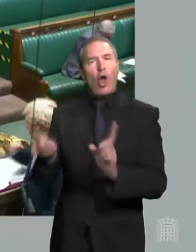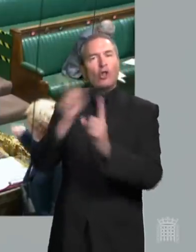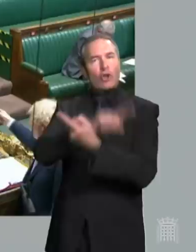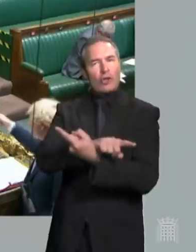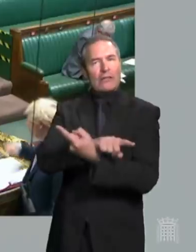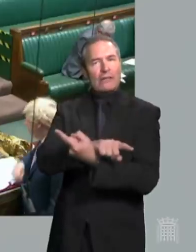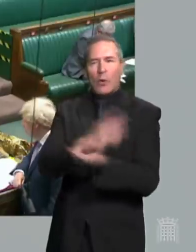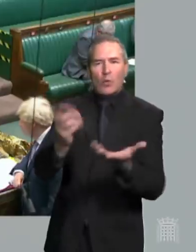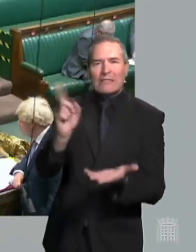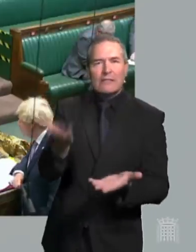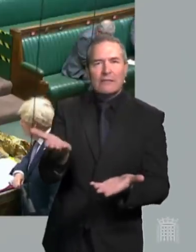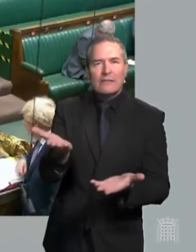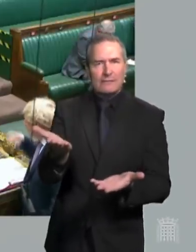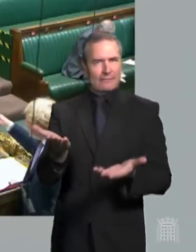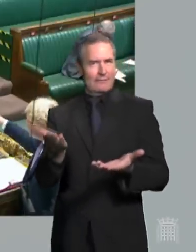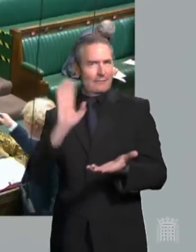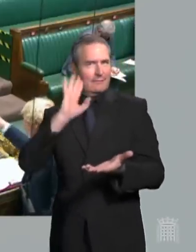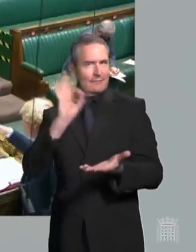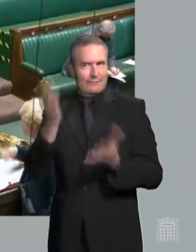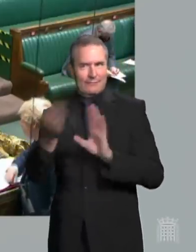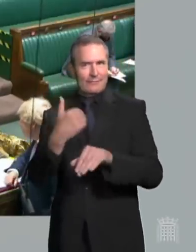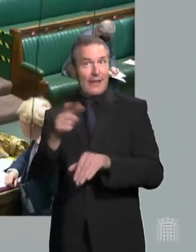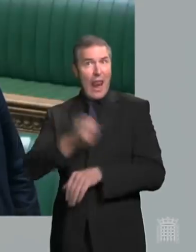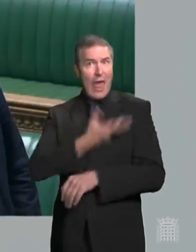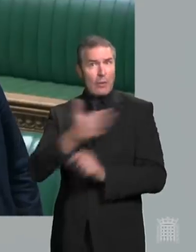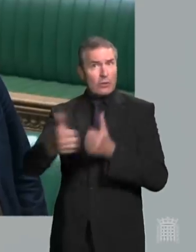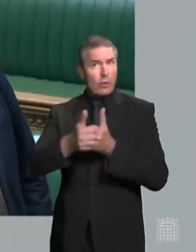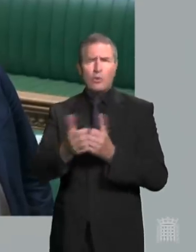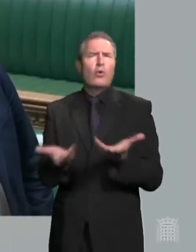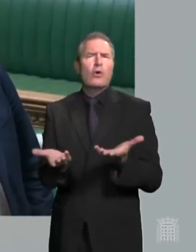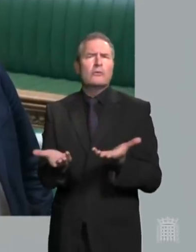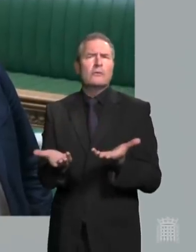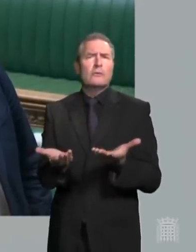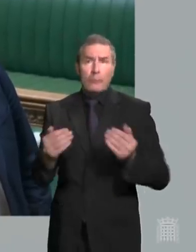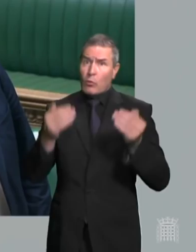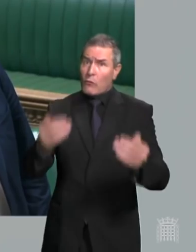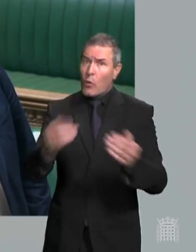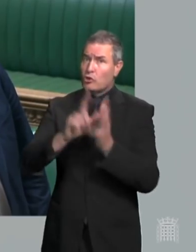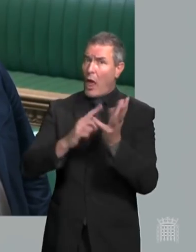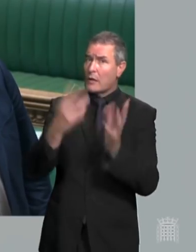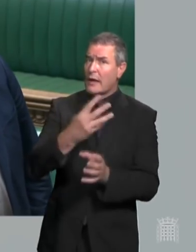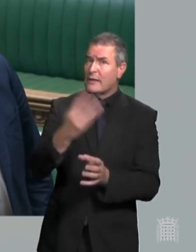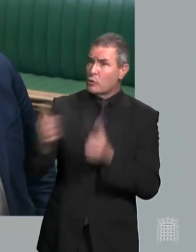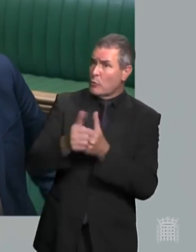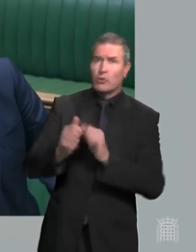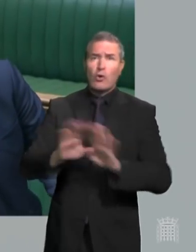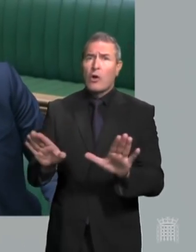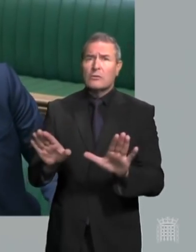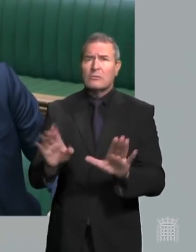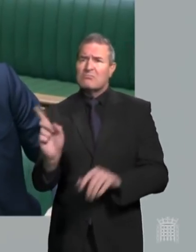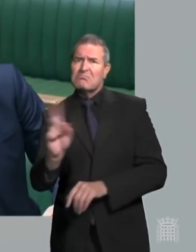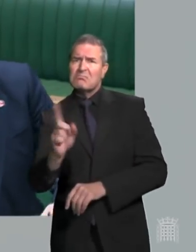And I simply do not hear that. Is he in favour of us moving forward, yes or no? It's completely